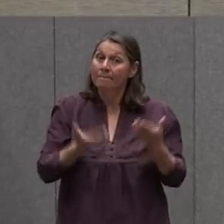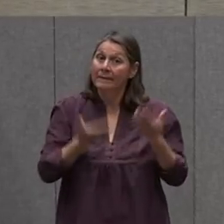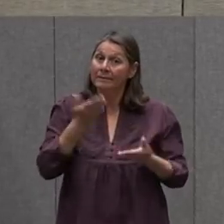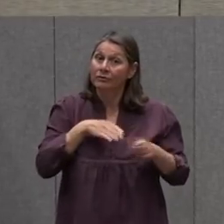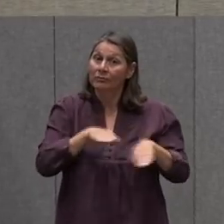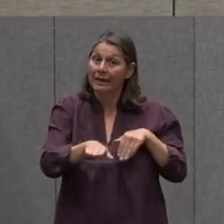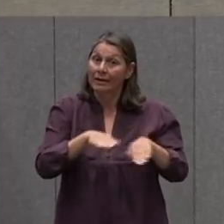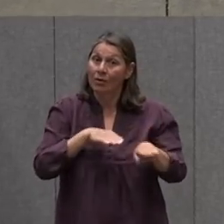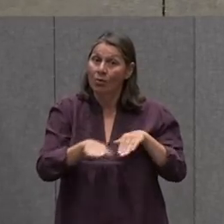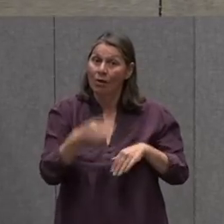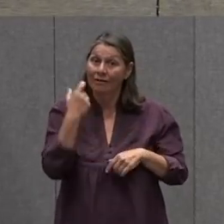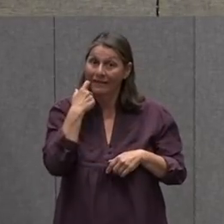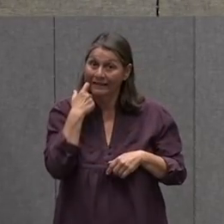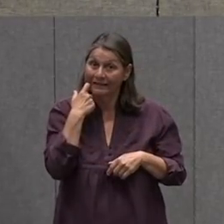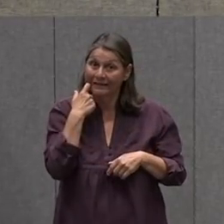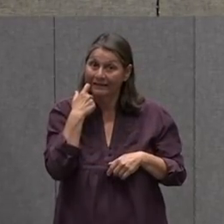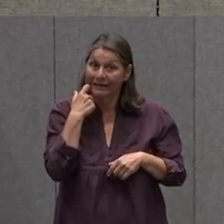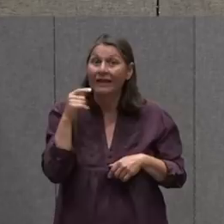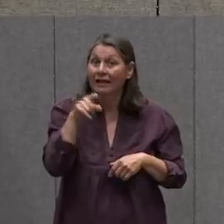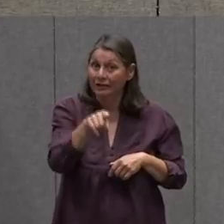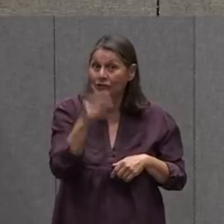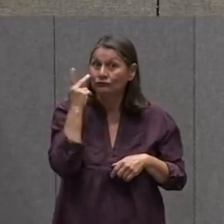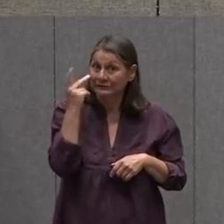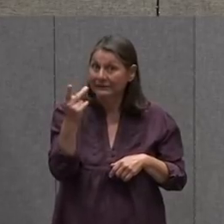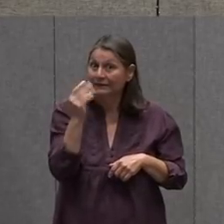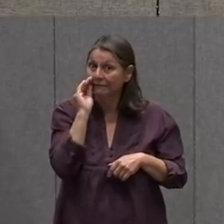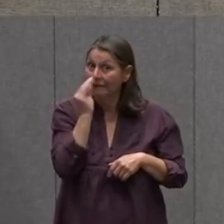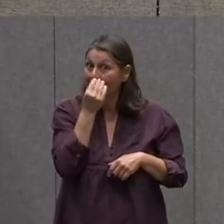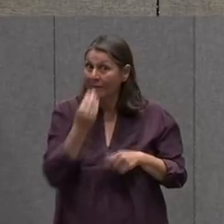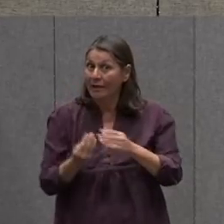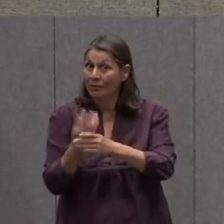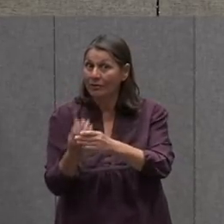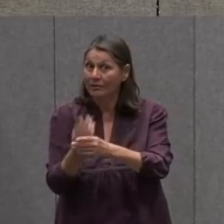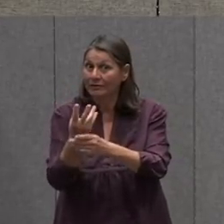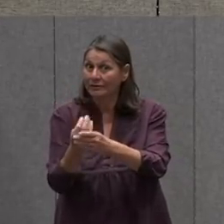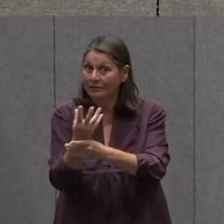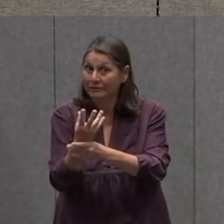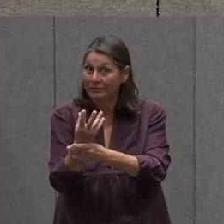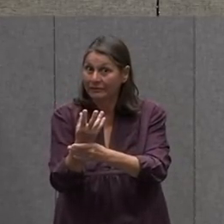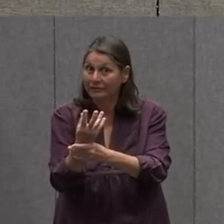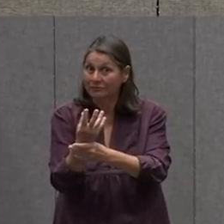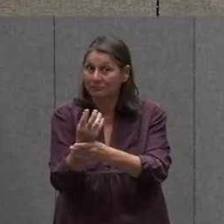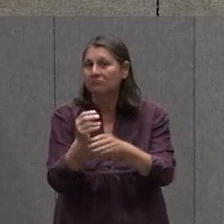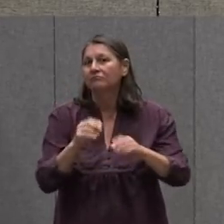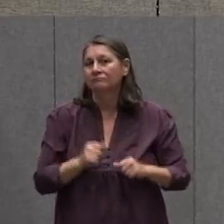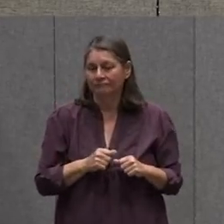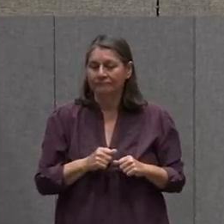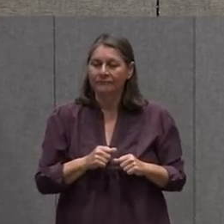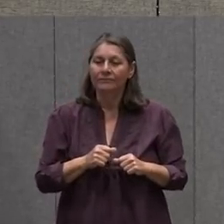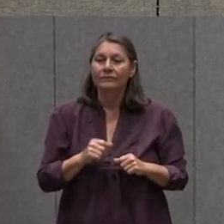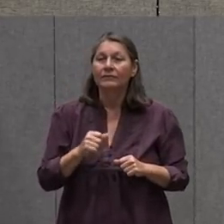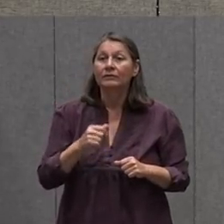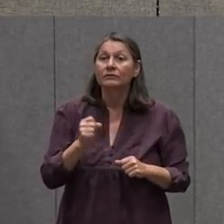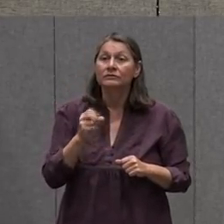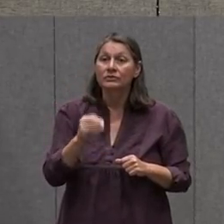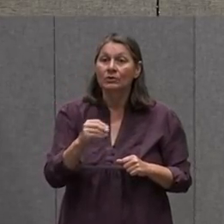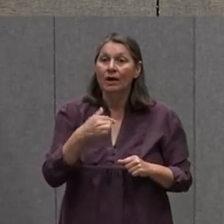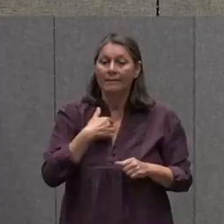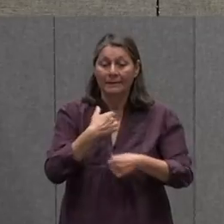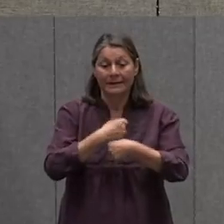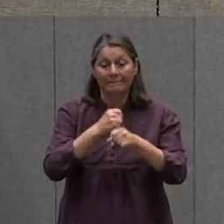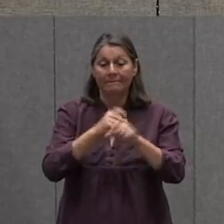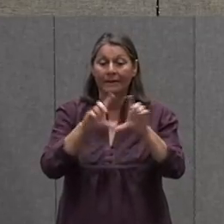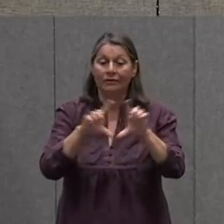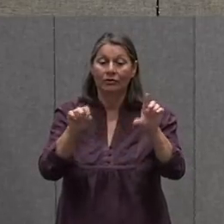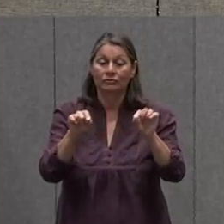I'm Going To Make A Small Circle On The Inside Of My Note Card This Is Going To Be A Special Note Card Just To Say Thank You